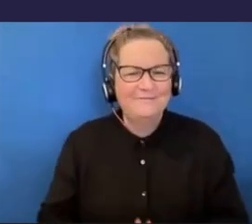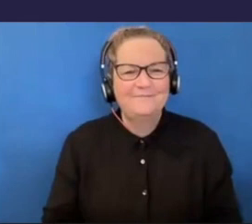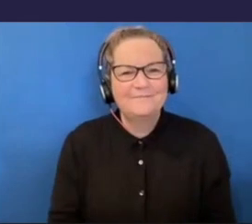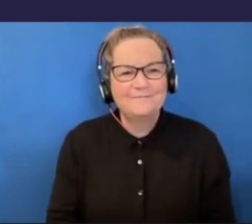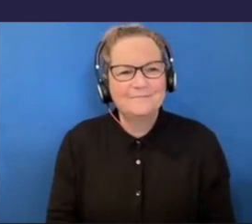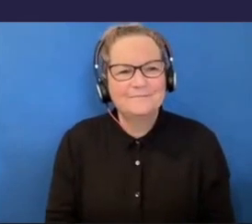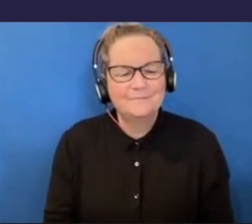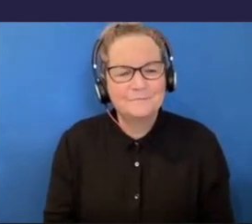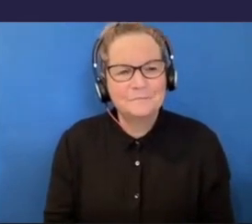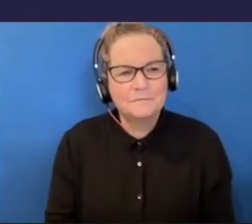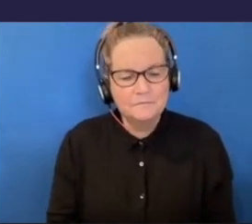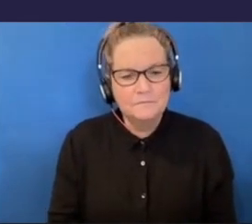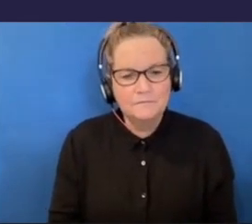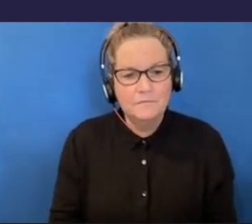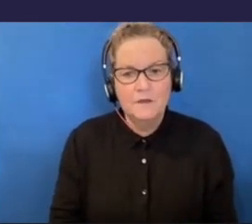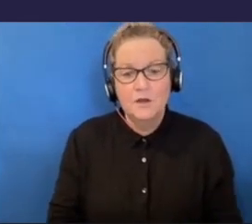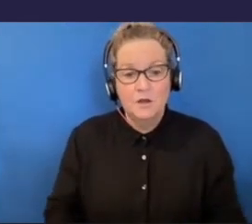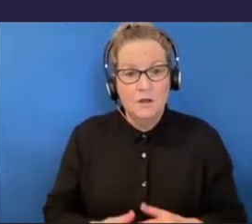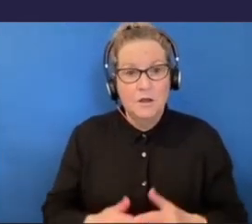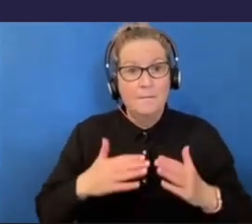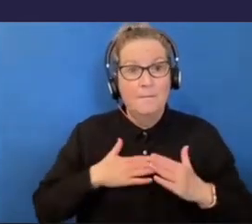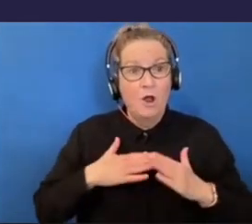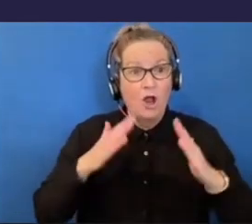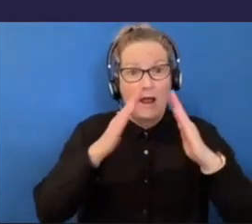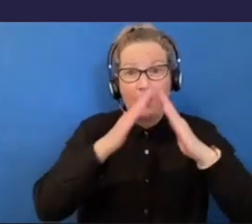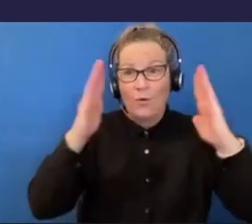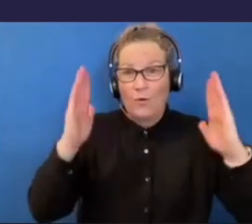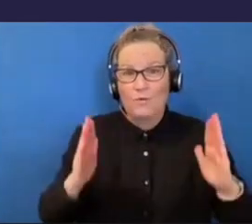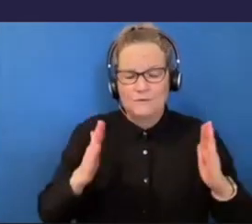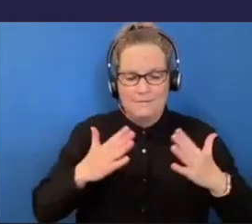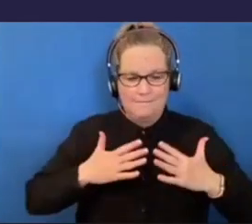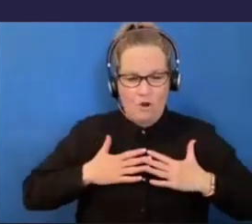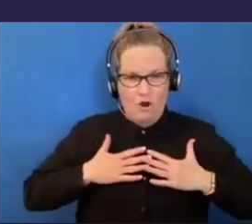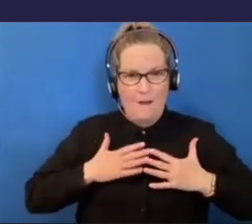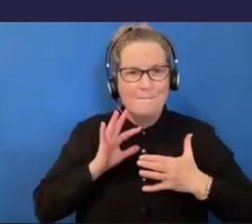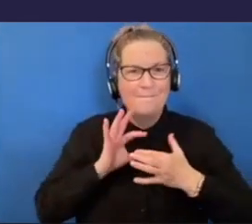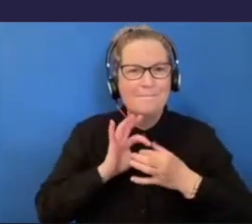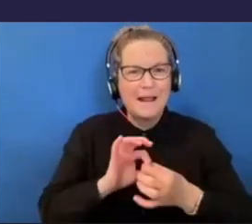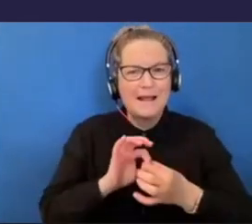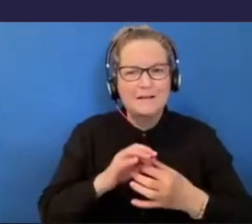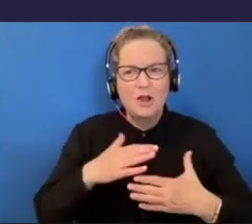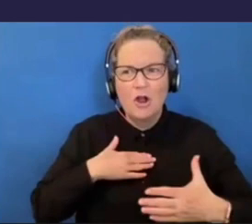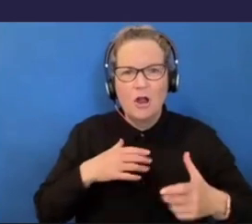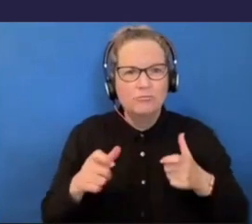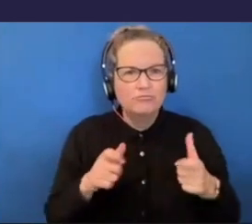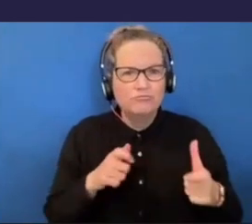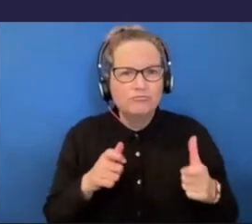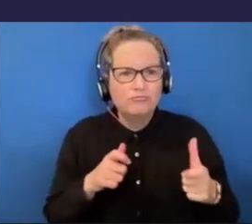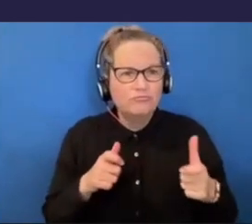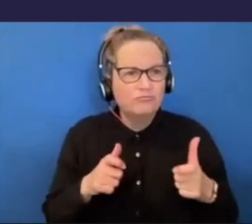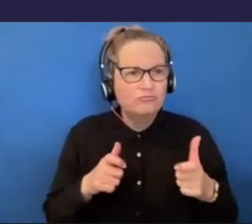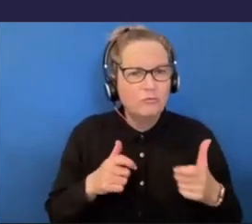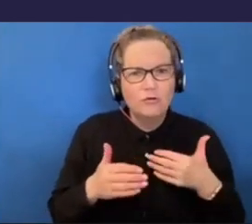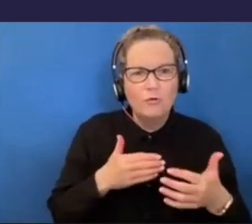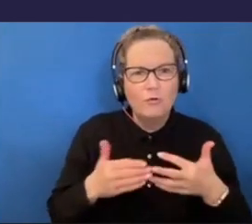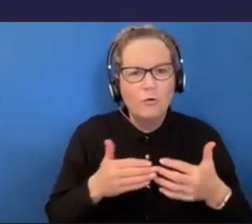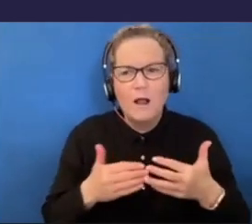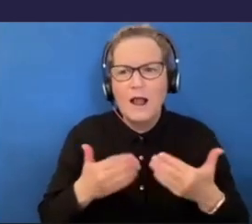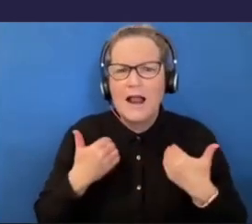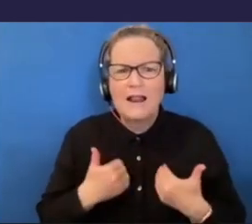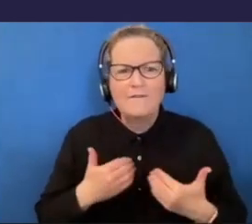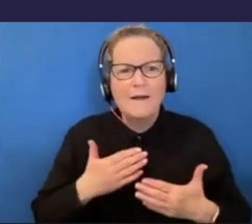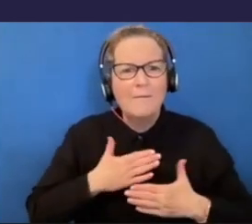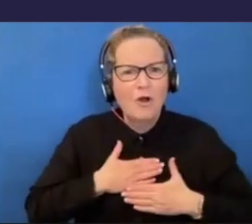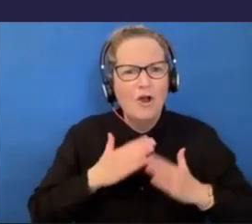Overall, my home is my place. I am in the driver's seat. I am living my life in my own home, my way.